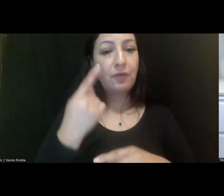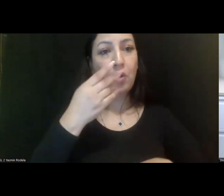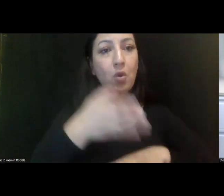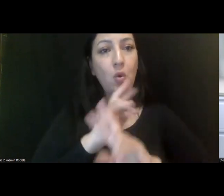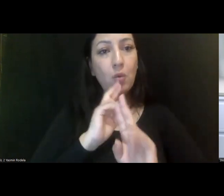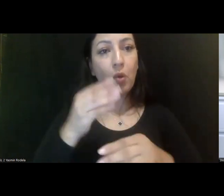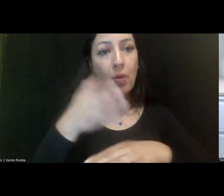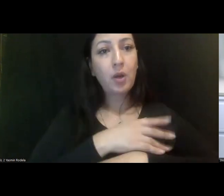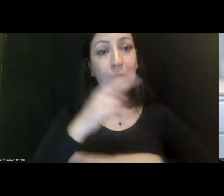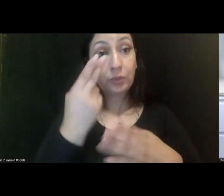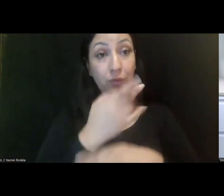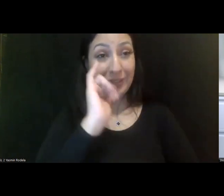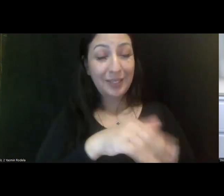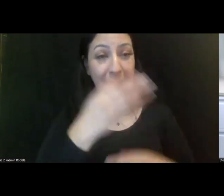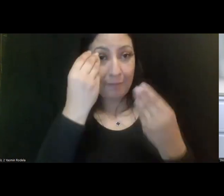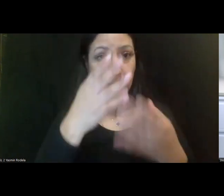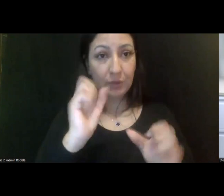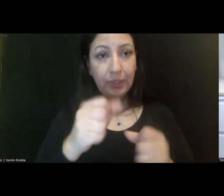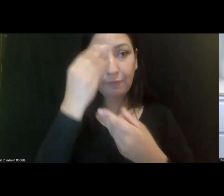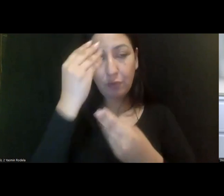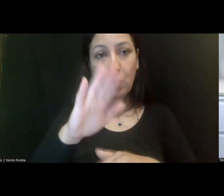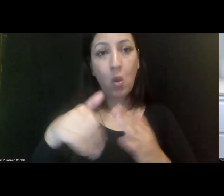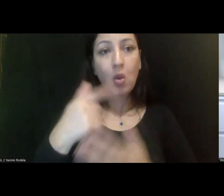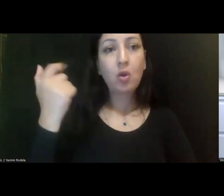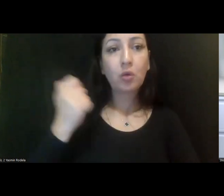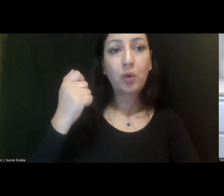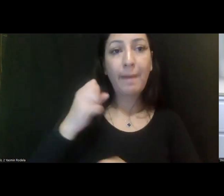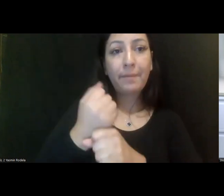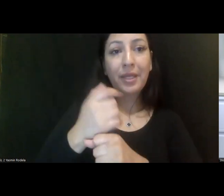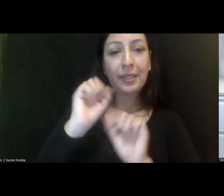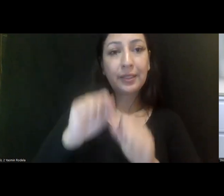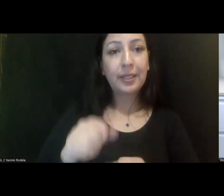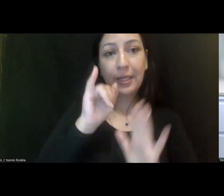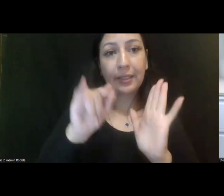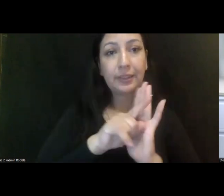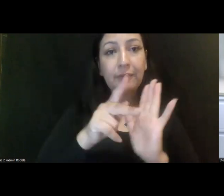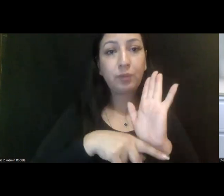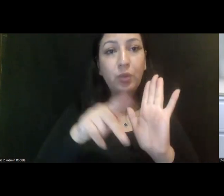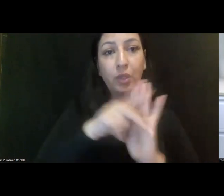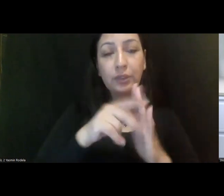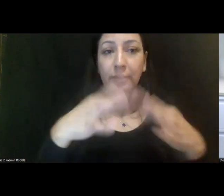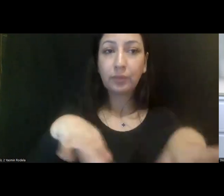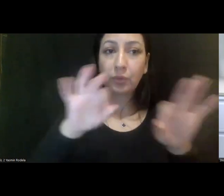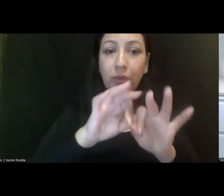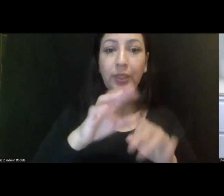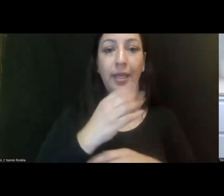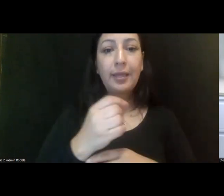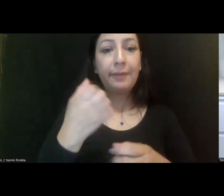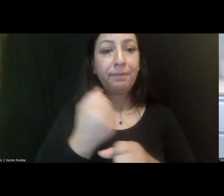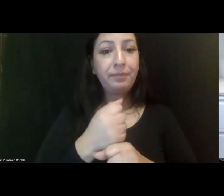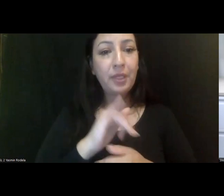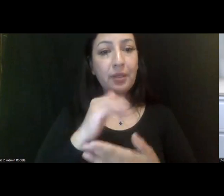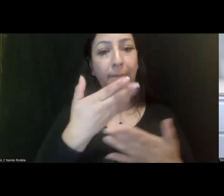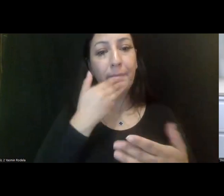information to inform their grantmaking, to identify key policy issues and best practices, to provide training and technical